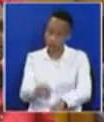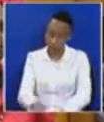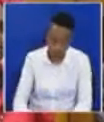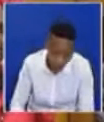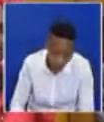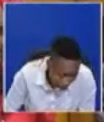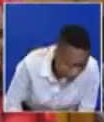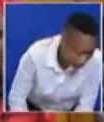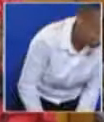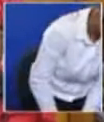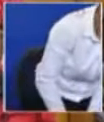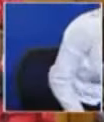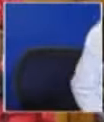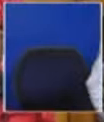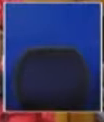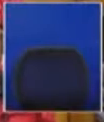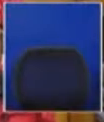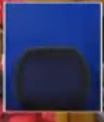Why are you rising, Honorable Member?